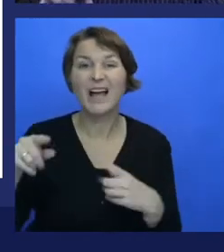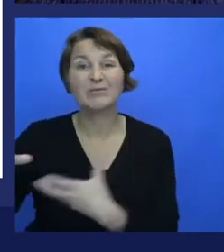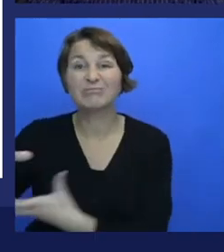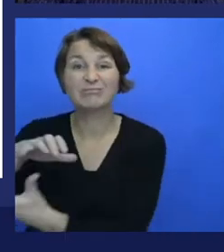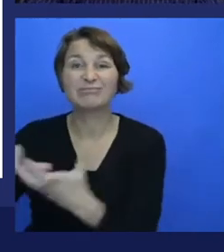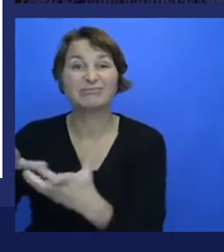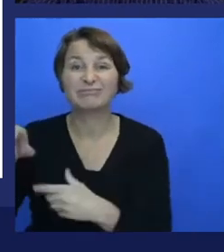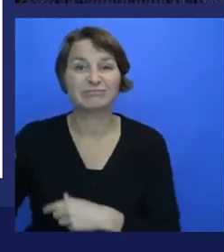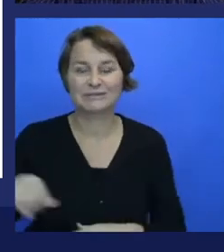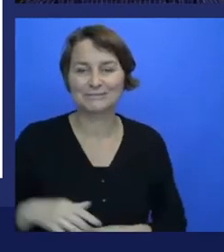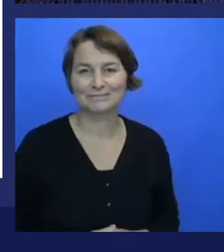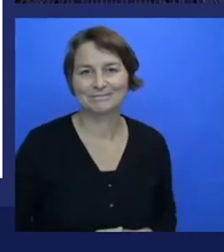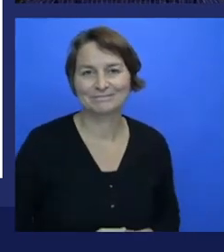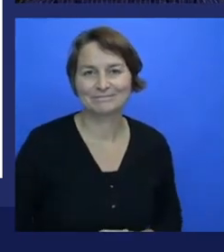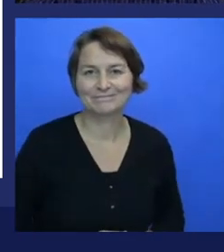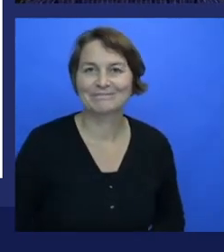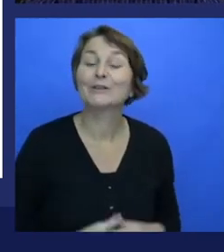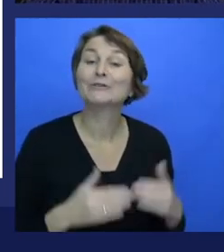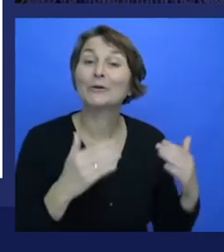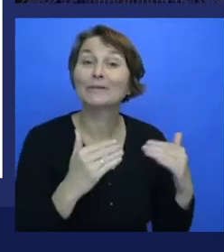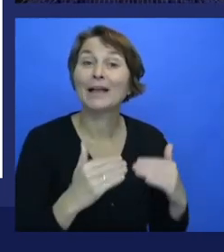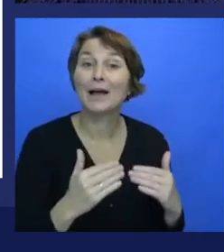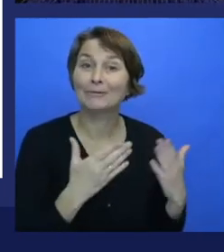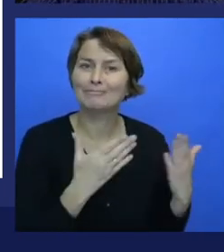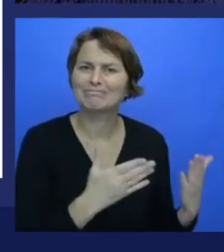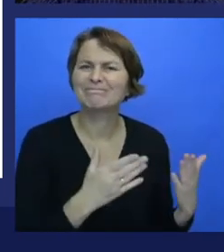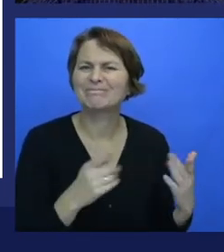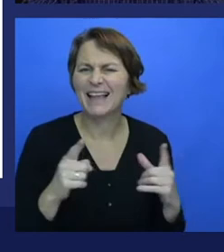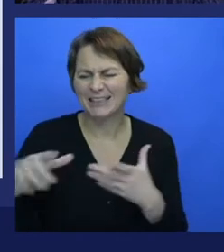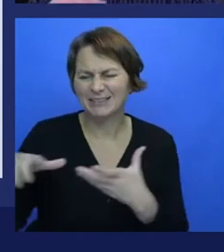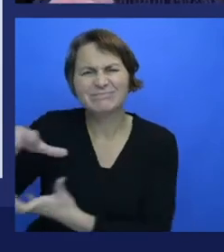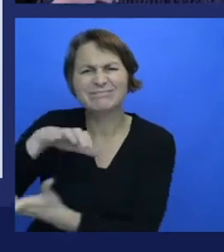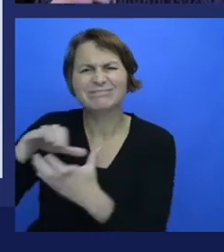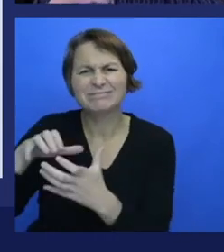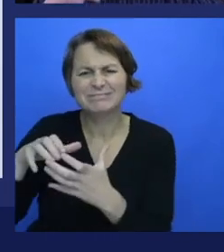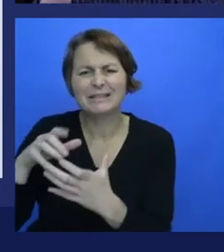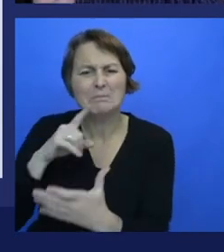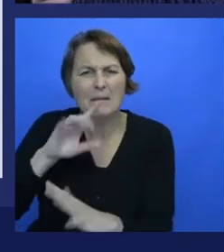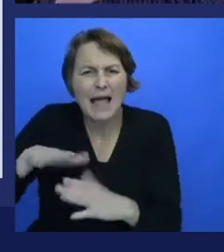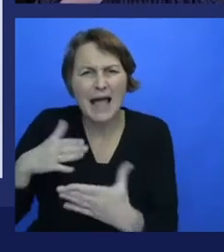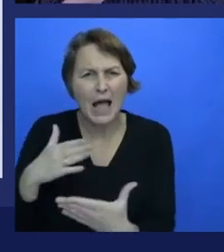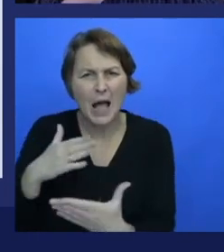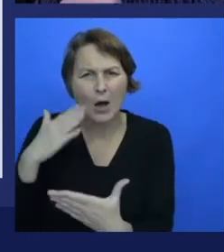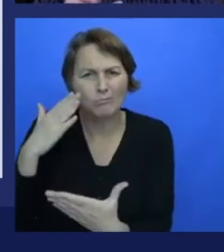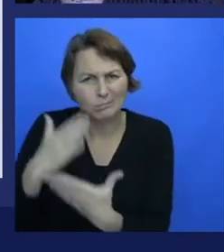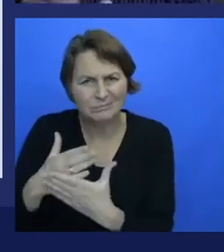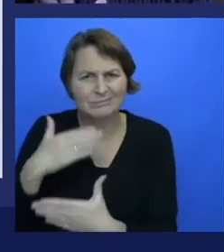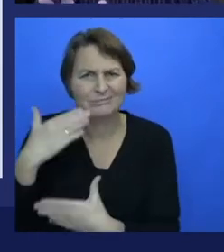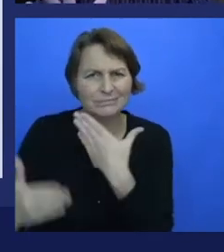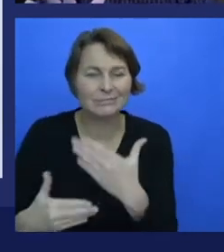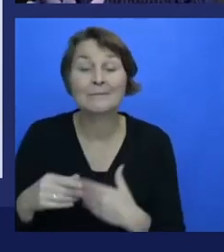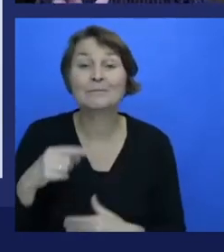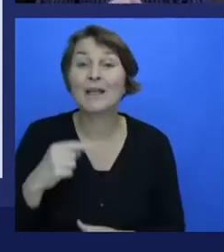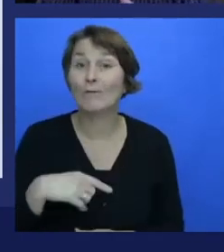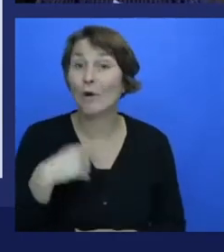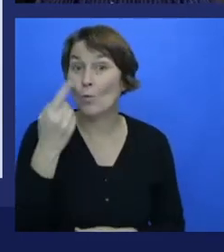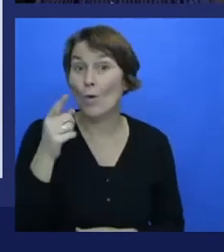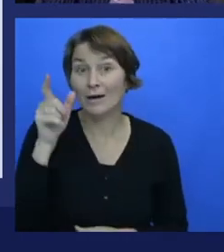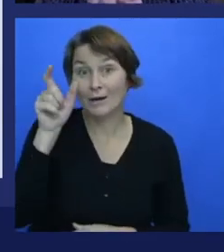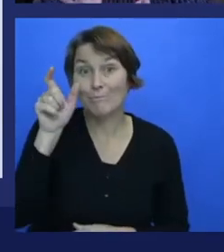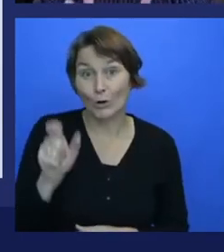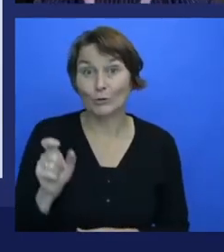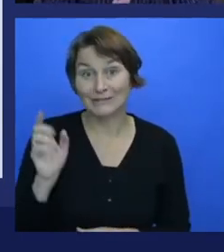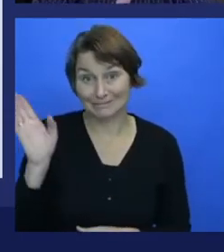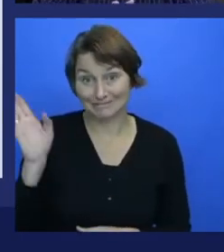to the scruffy conversation. And I want to talk about one particular scientist, Jeffrey Hinton. Now, I have my personal biases toward